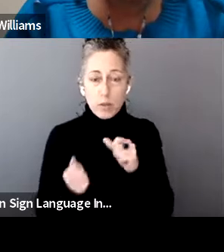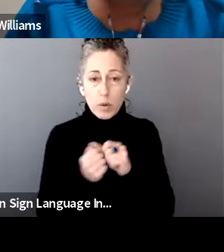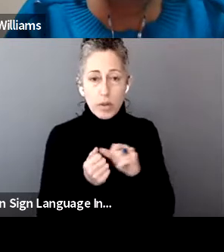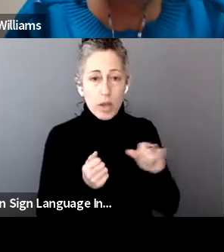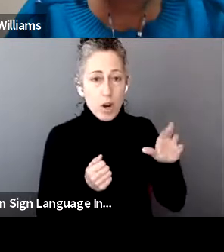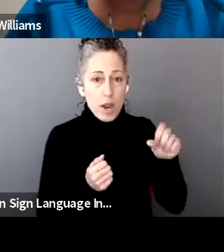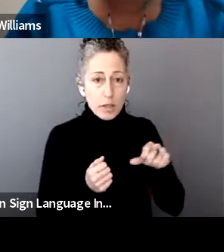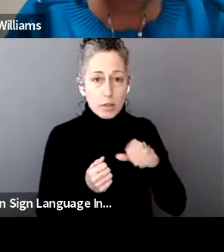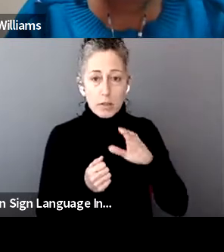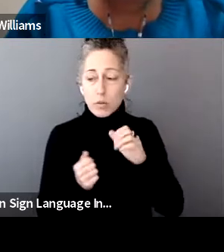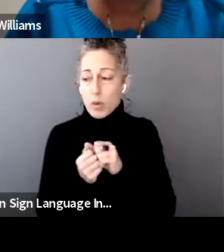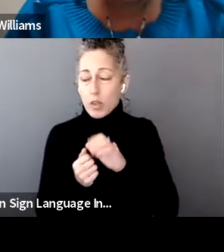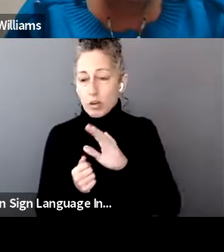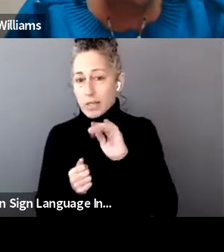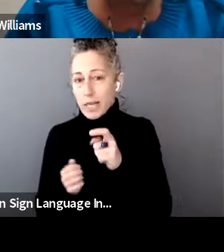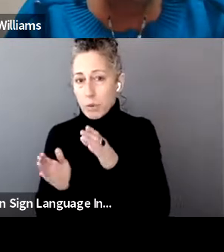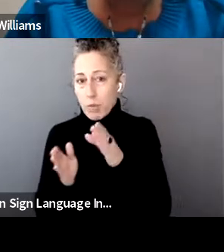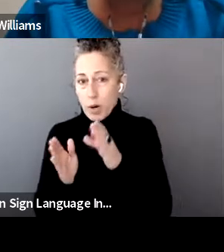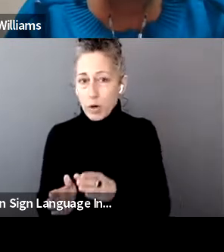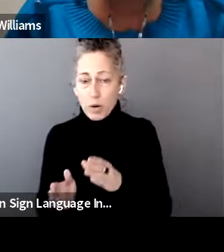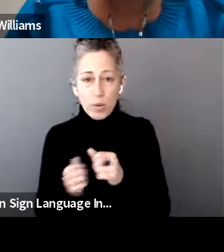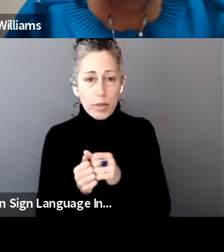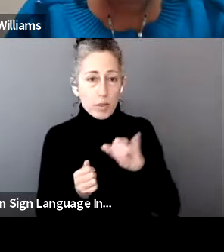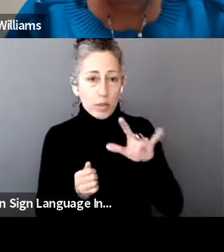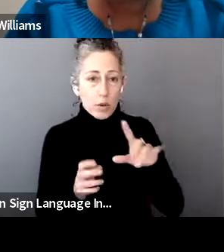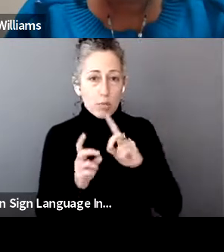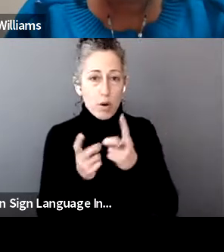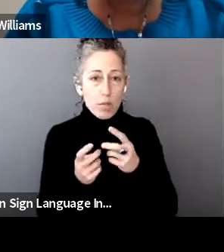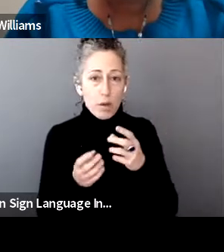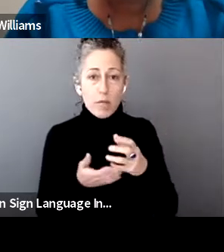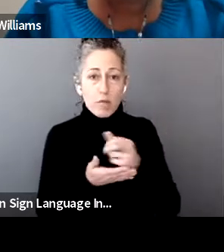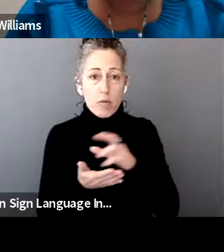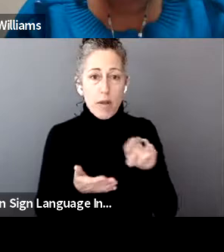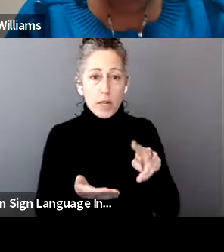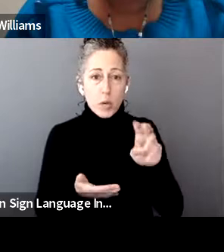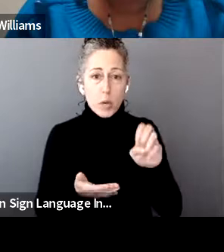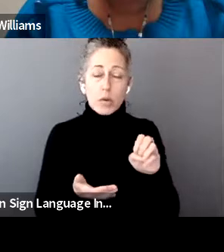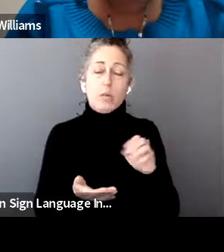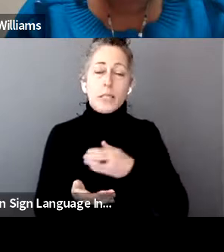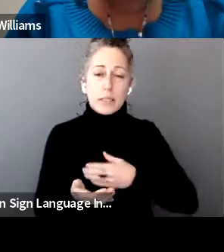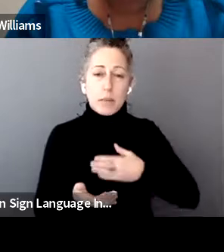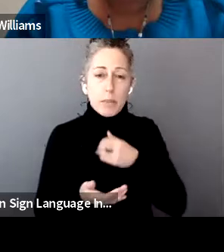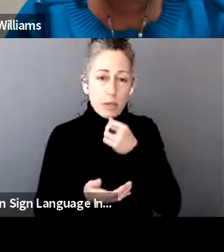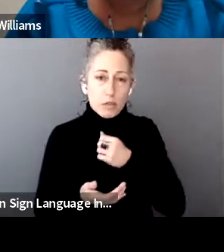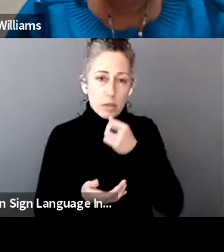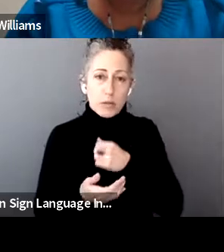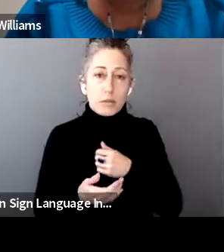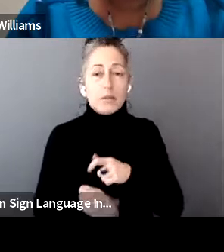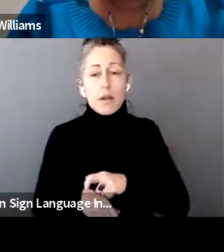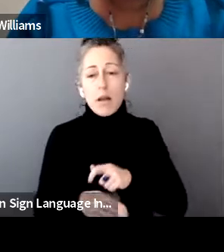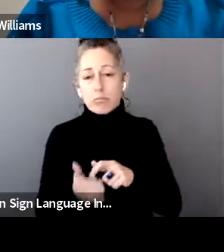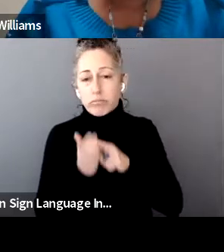tax preparer, with the Illinois Department of Revenue, just be patient because it's taken time to sort things through,